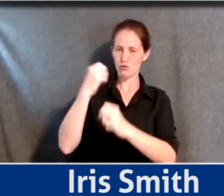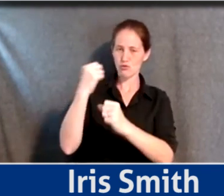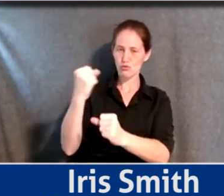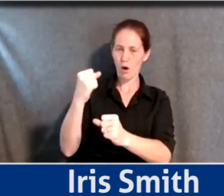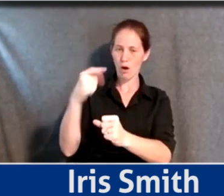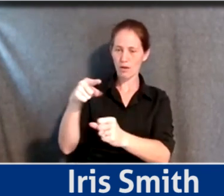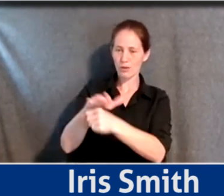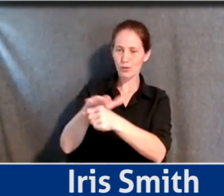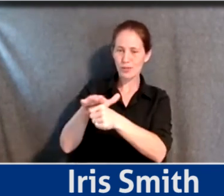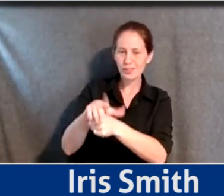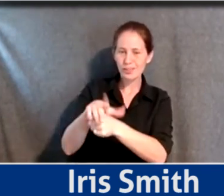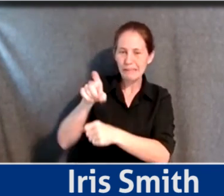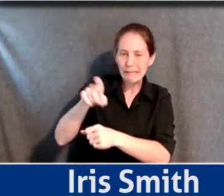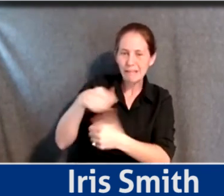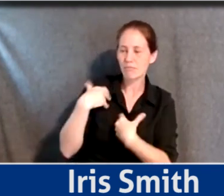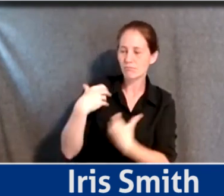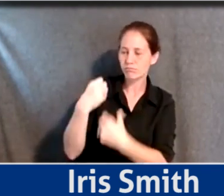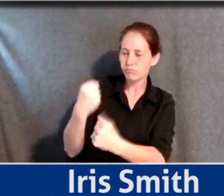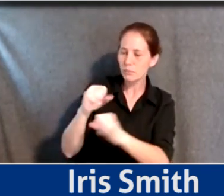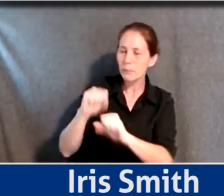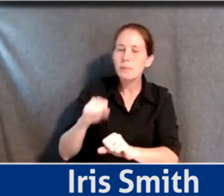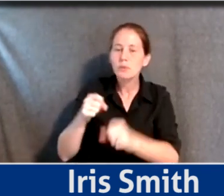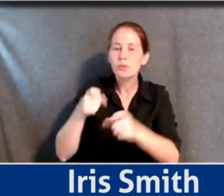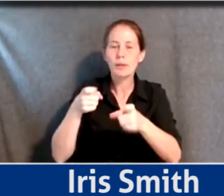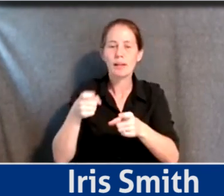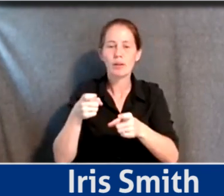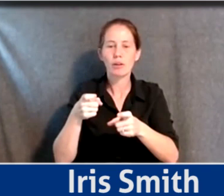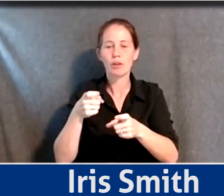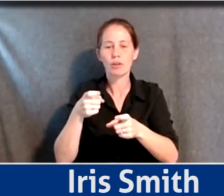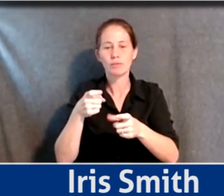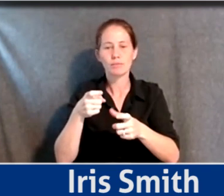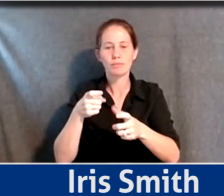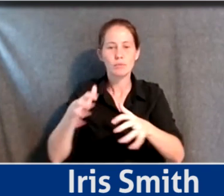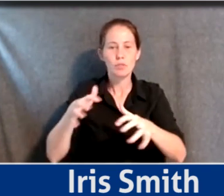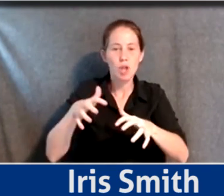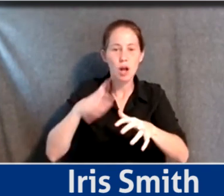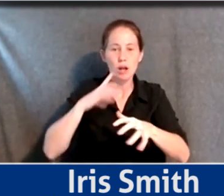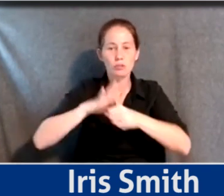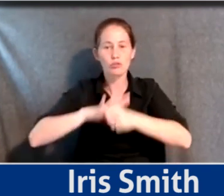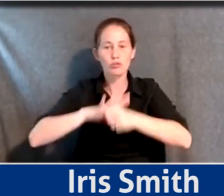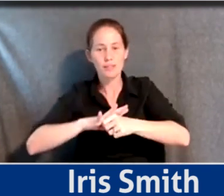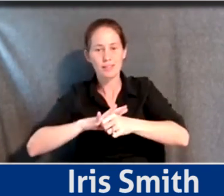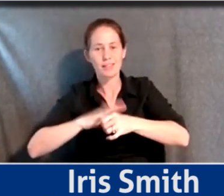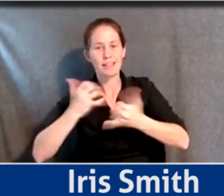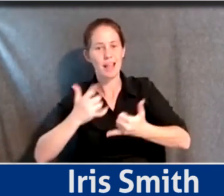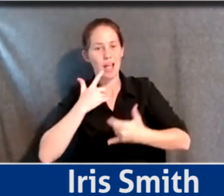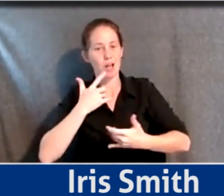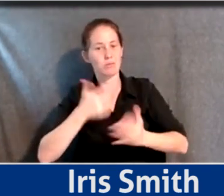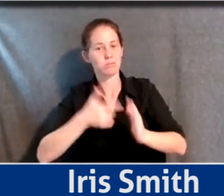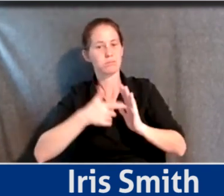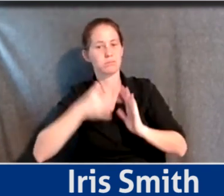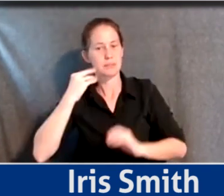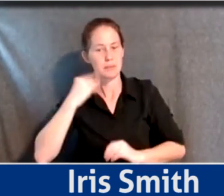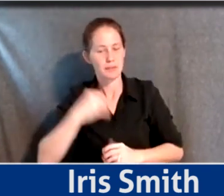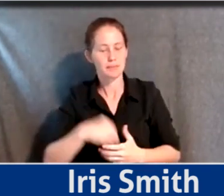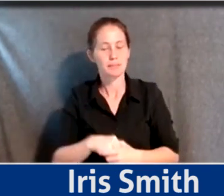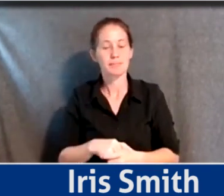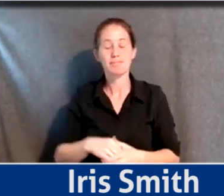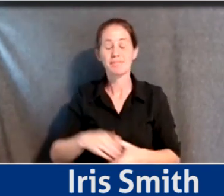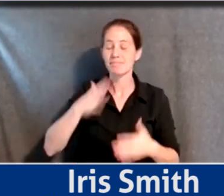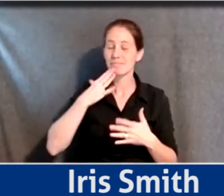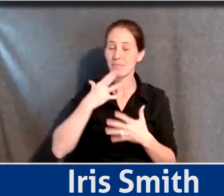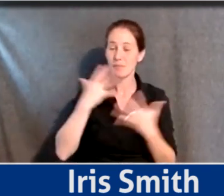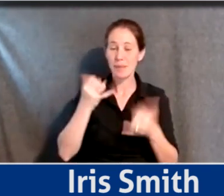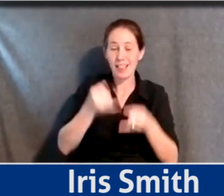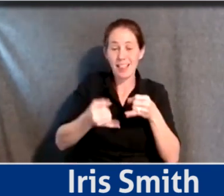need to be strong to be able to handle shocks and stresses like we're currently experiencing. Thank you very much. And